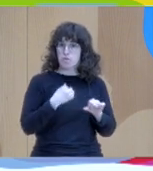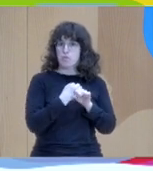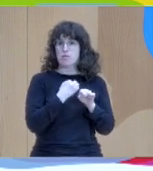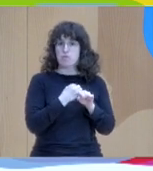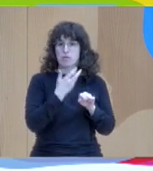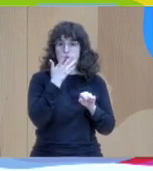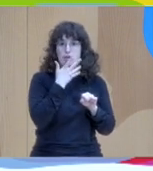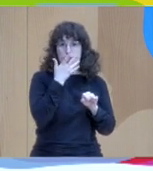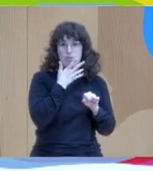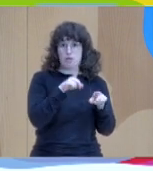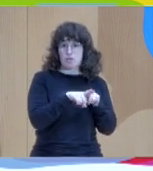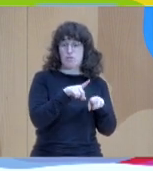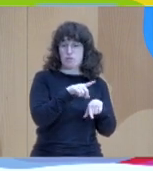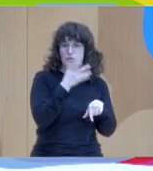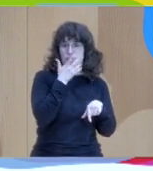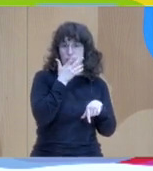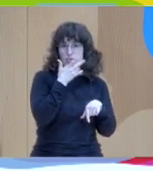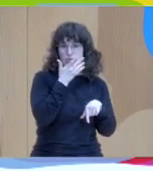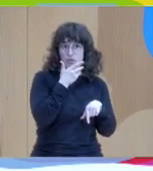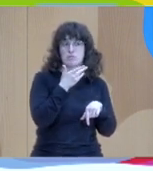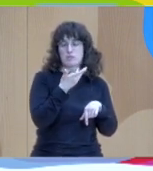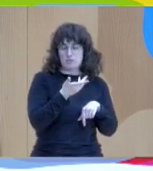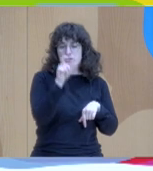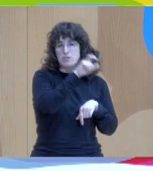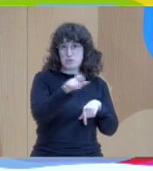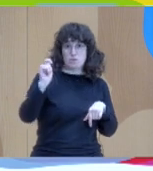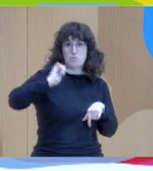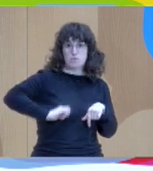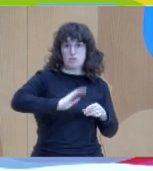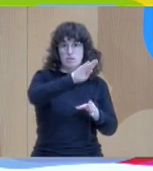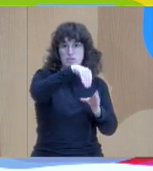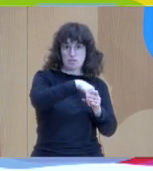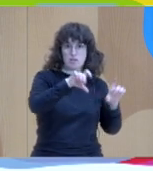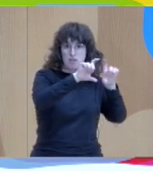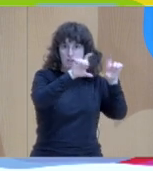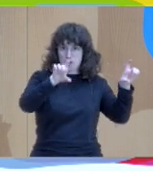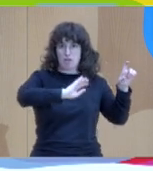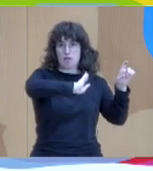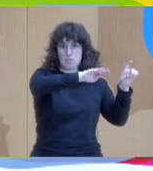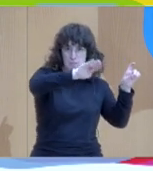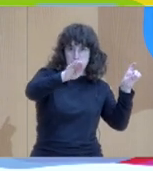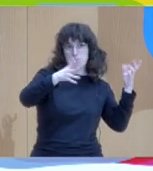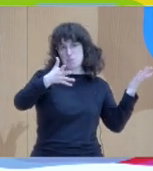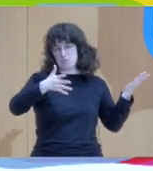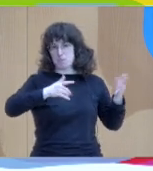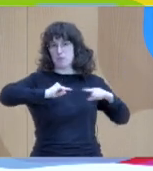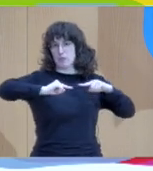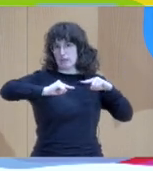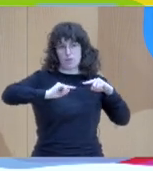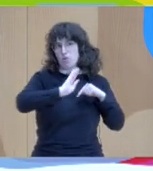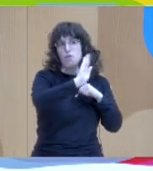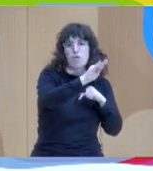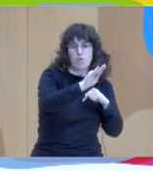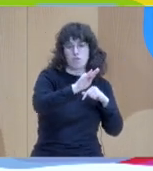the managers when they had a crisis situation or reform or something to send a letter from the future.